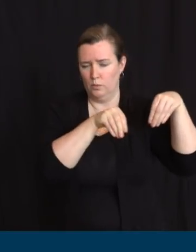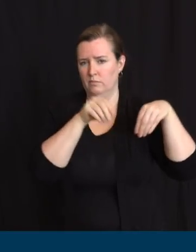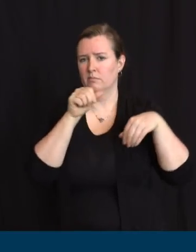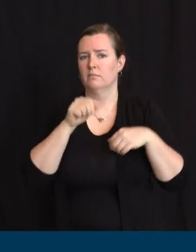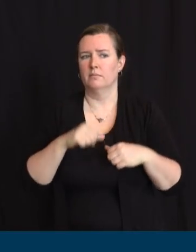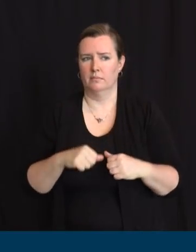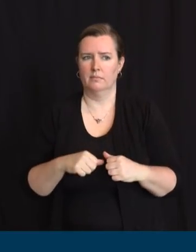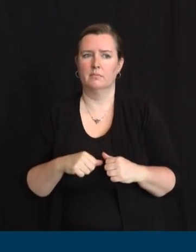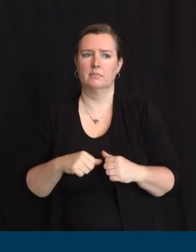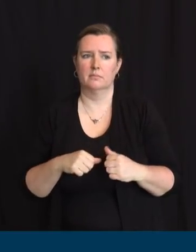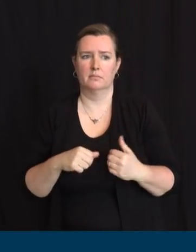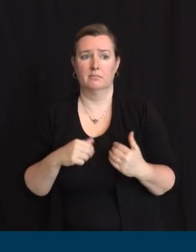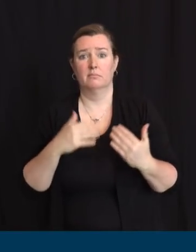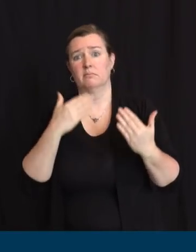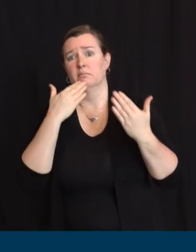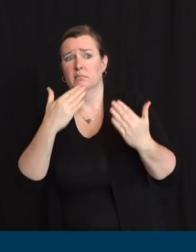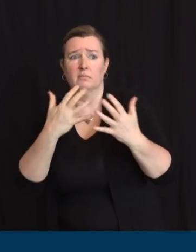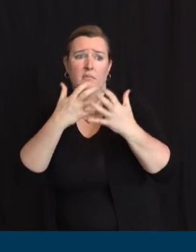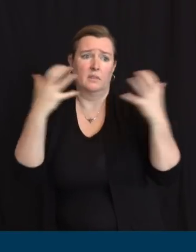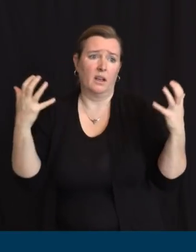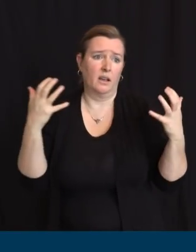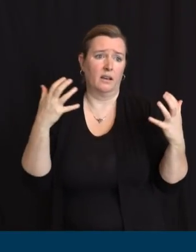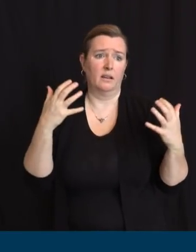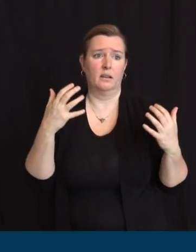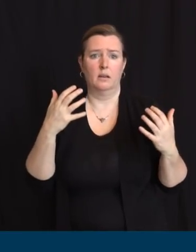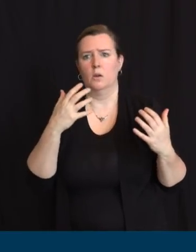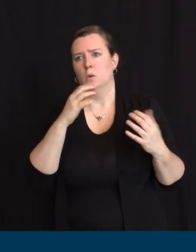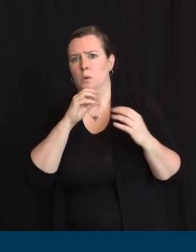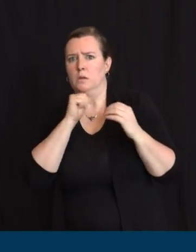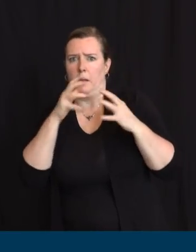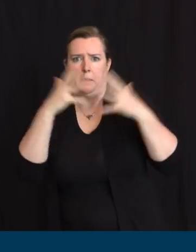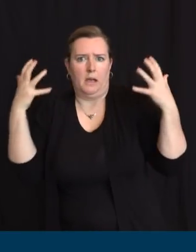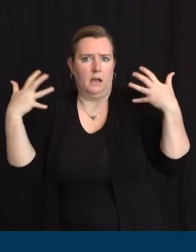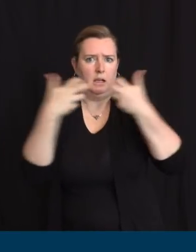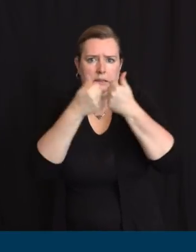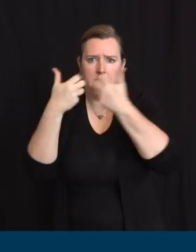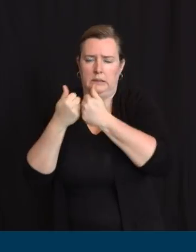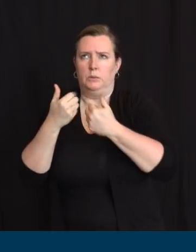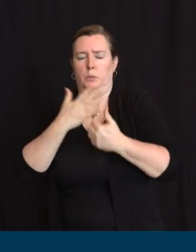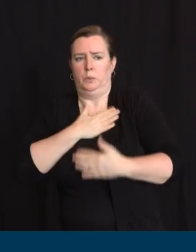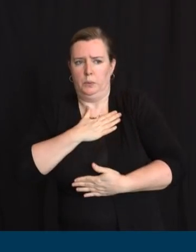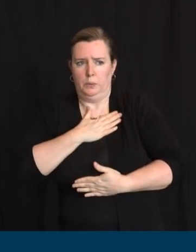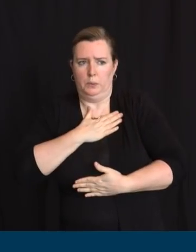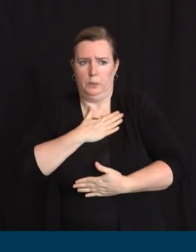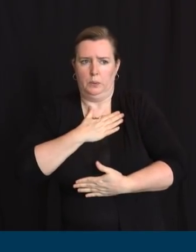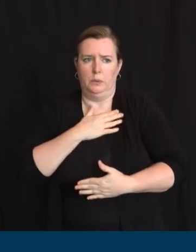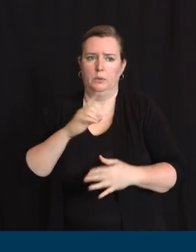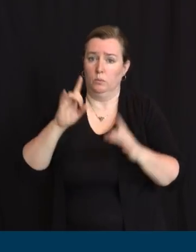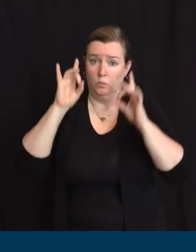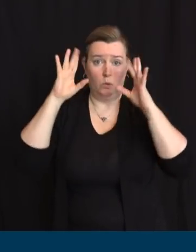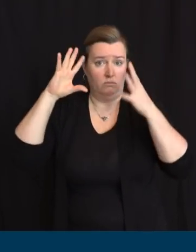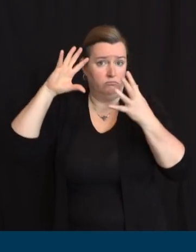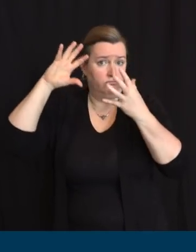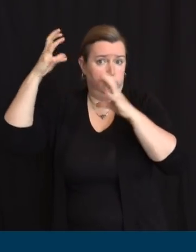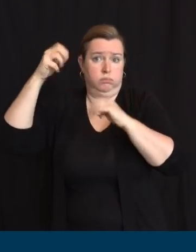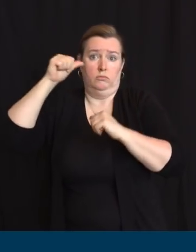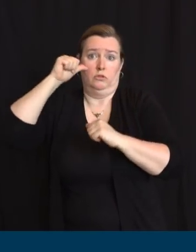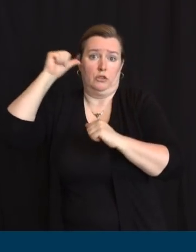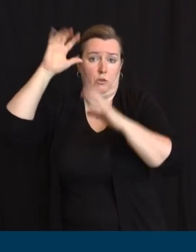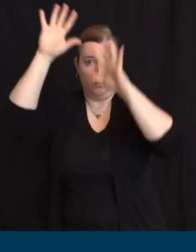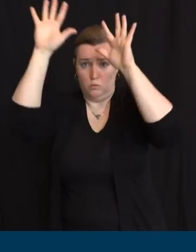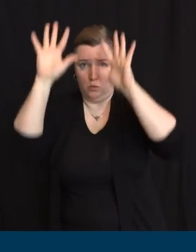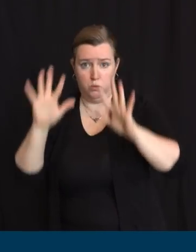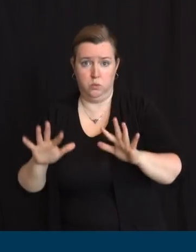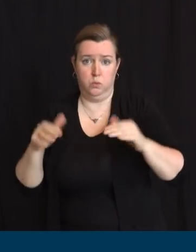leadership. We dodged, I think, a little bit of a weather bullet yesterday, although some places got hit up pretty badly, let there be no doubt about that.